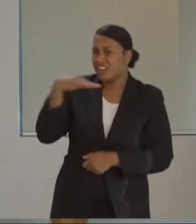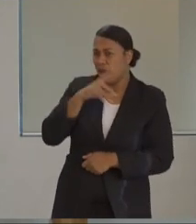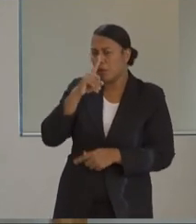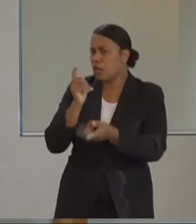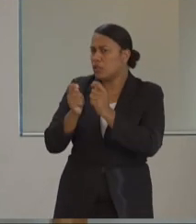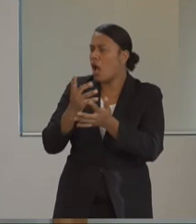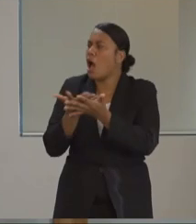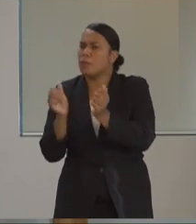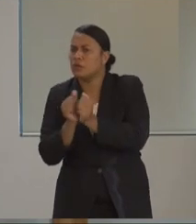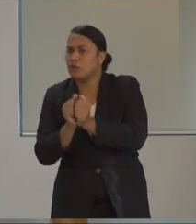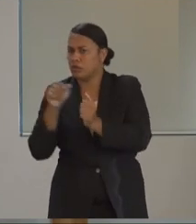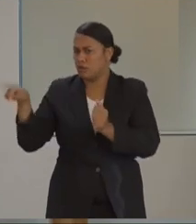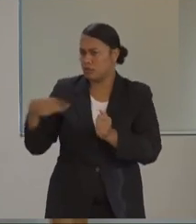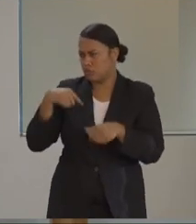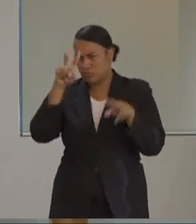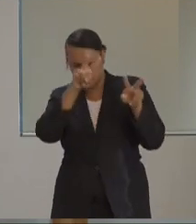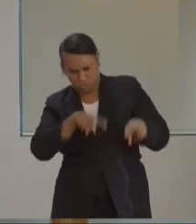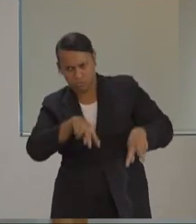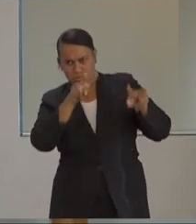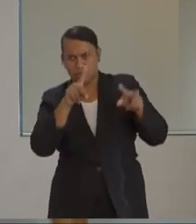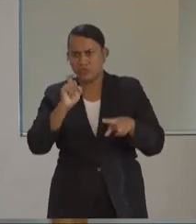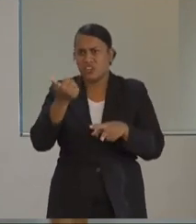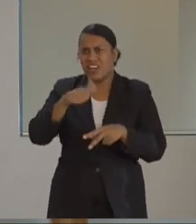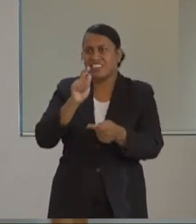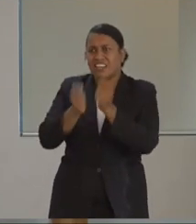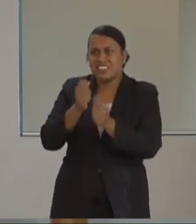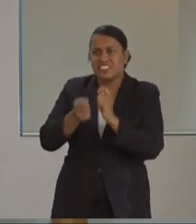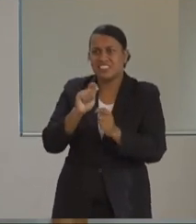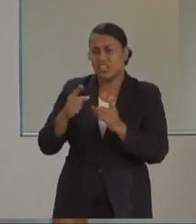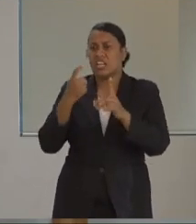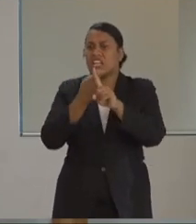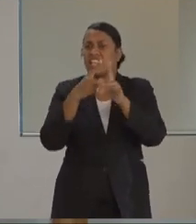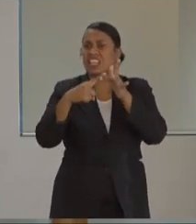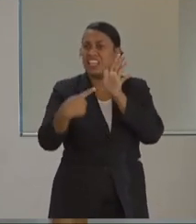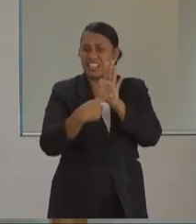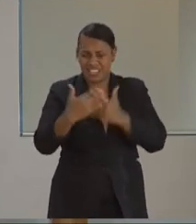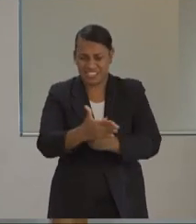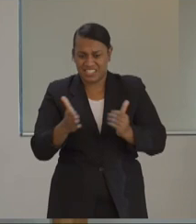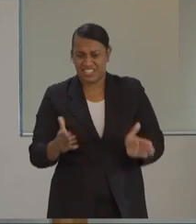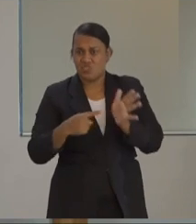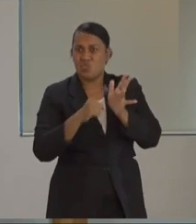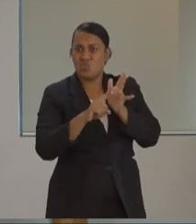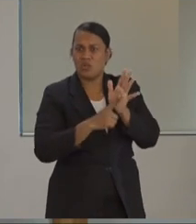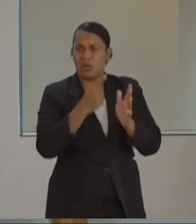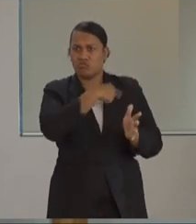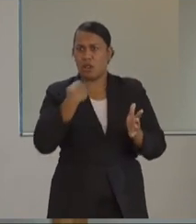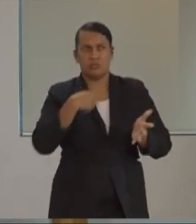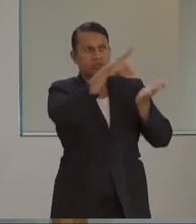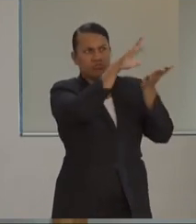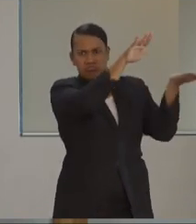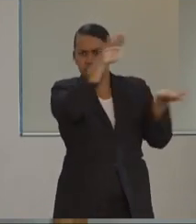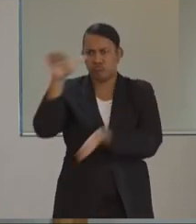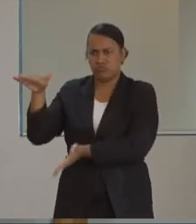test? And for the testing kits, where are we acquiring it from? And since China is donating medical supplies